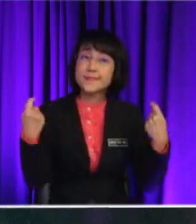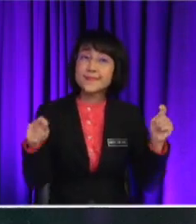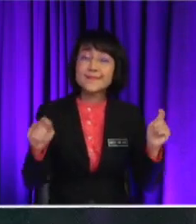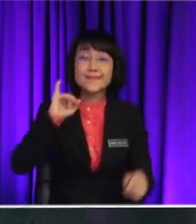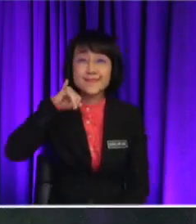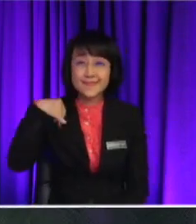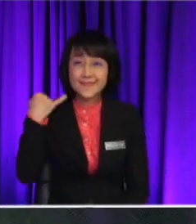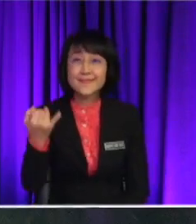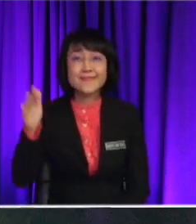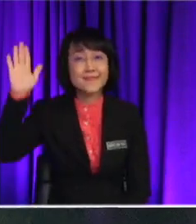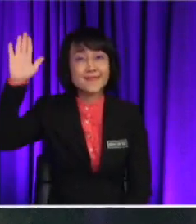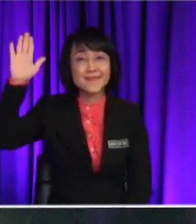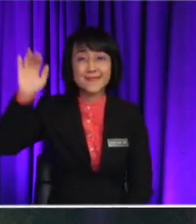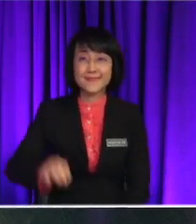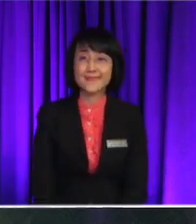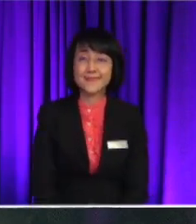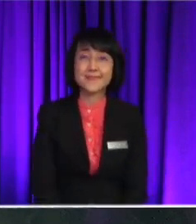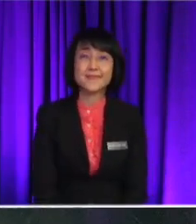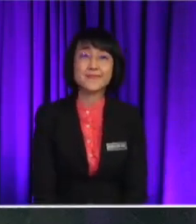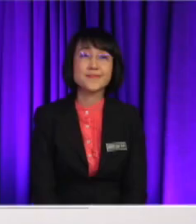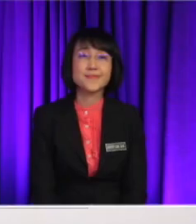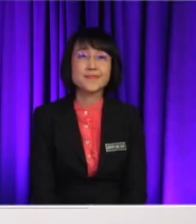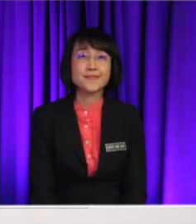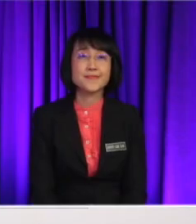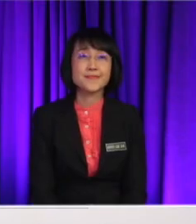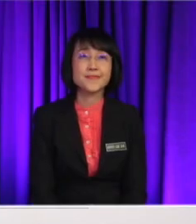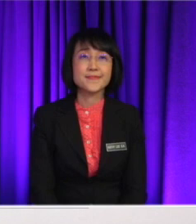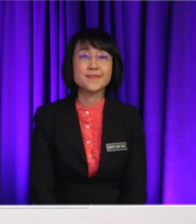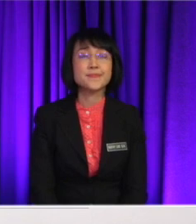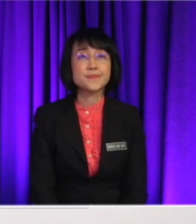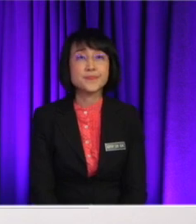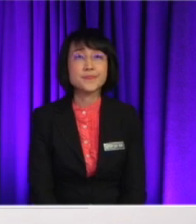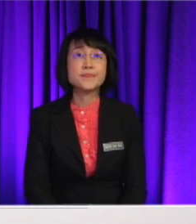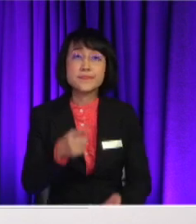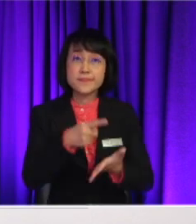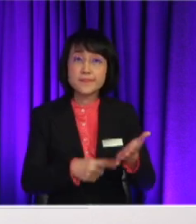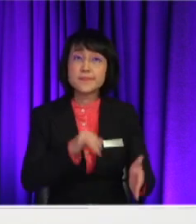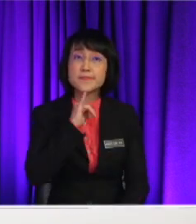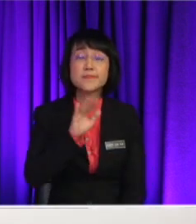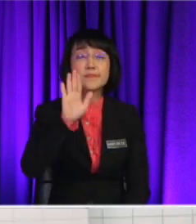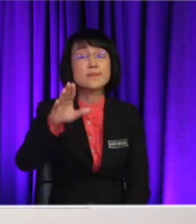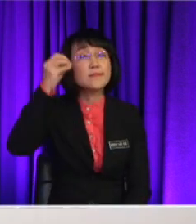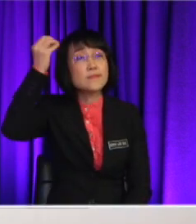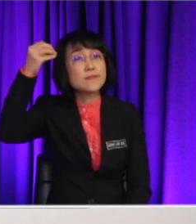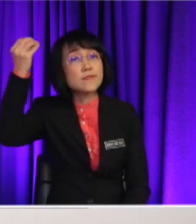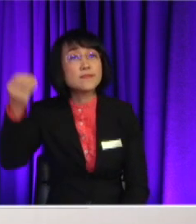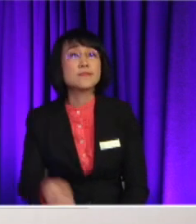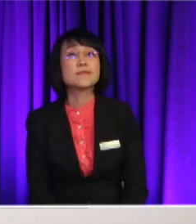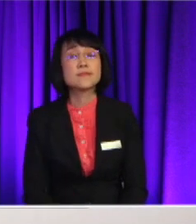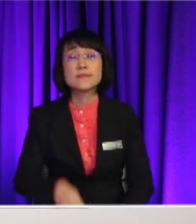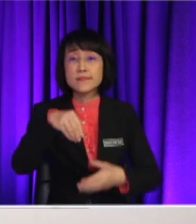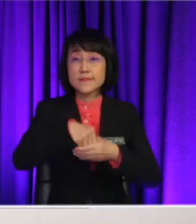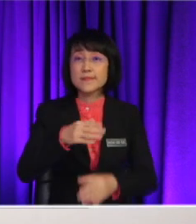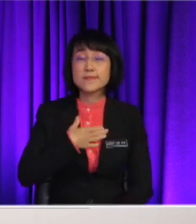Yeah, can see that Jasmine is raising up her hands Okay, Jasmine So, what is your opinion on this? In my opinion,